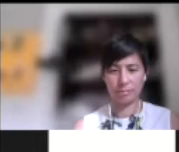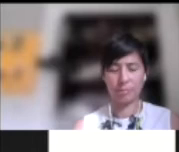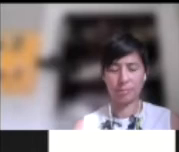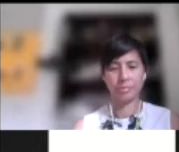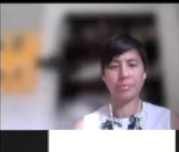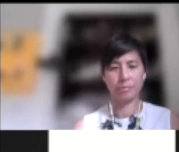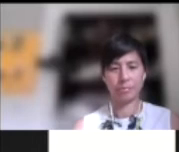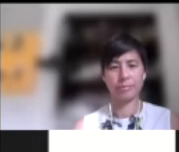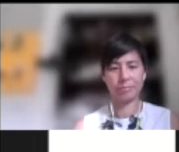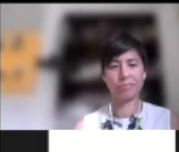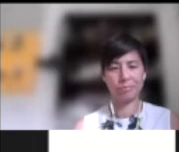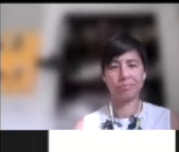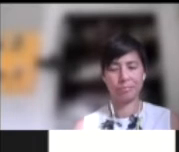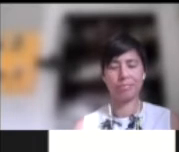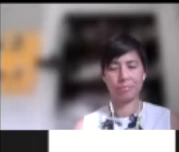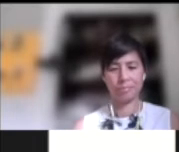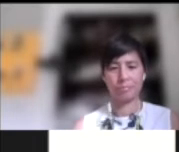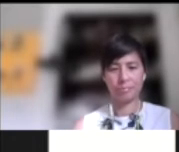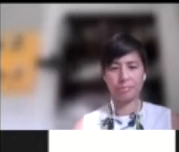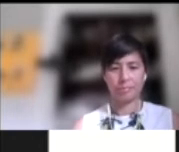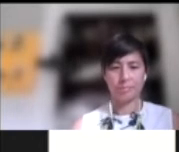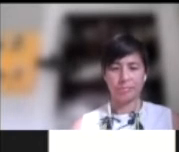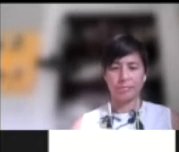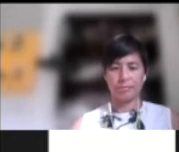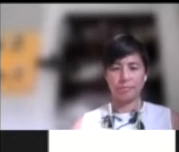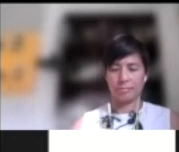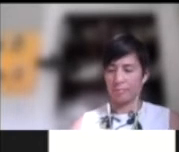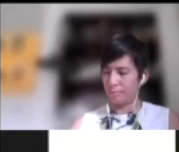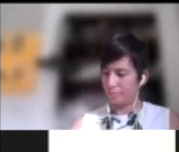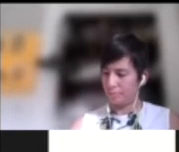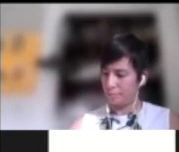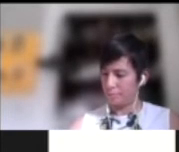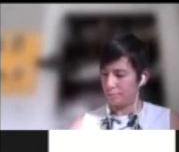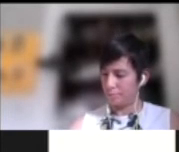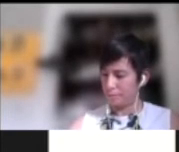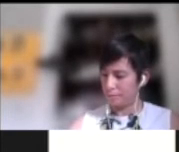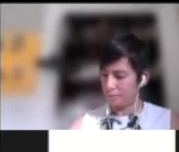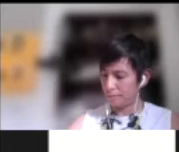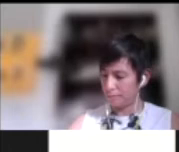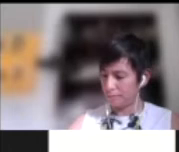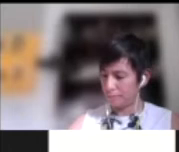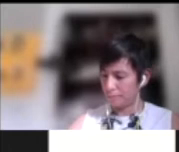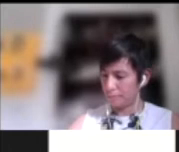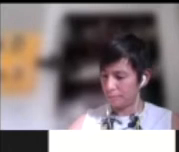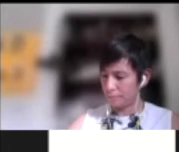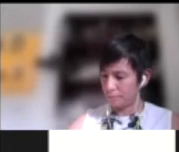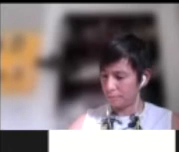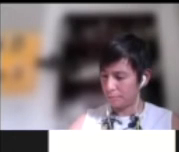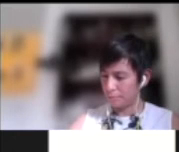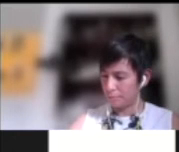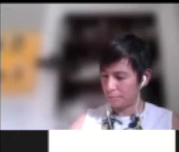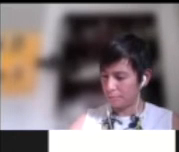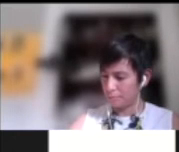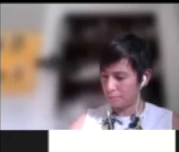that we would like to avoid some of these, you know, secondary tertiary notions of who should lead our state. So the I don't know yet